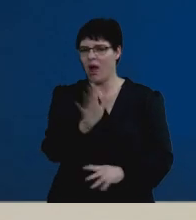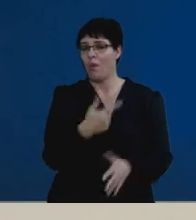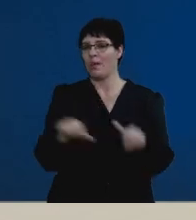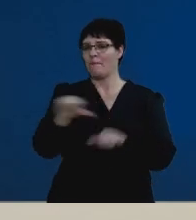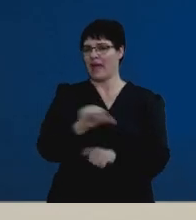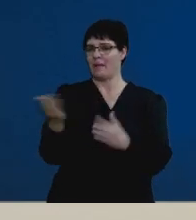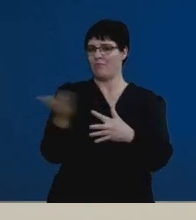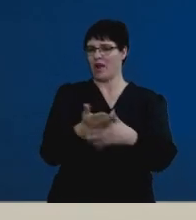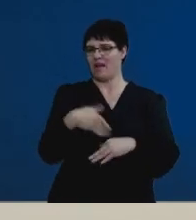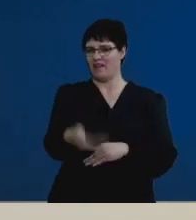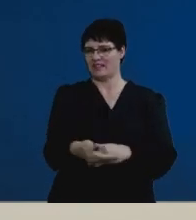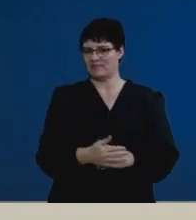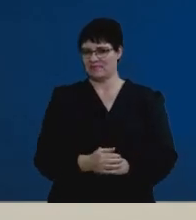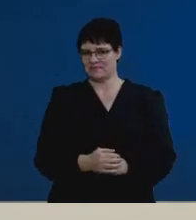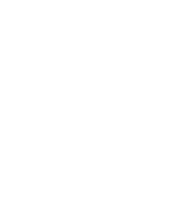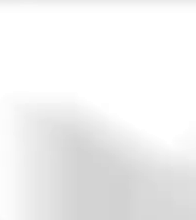be back right after the break.